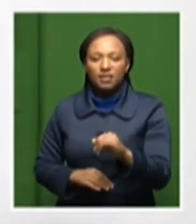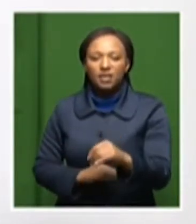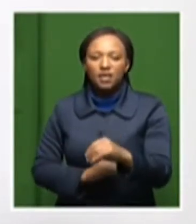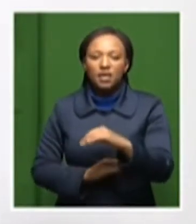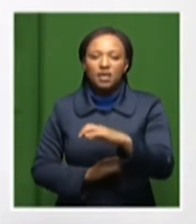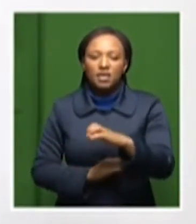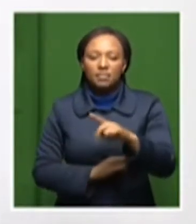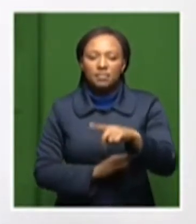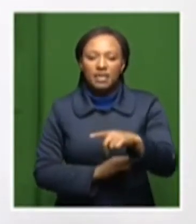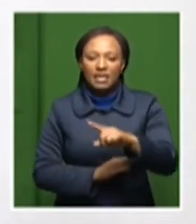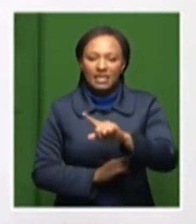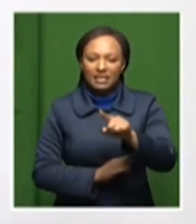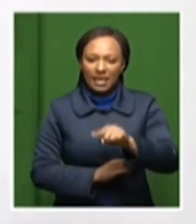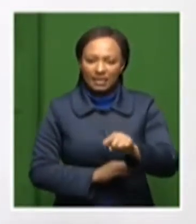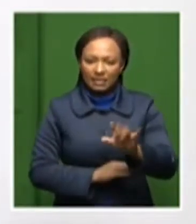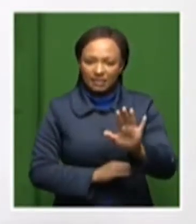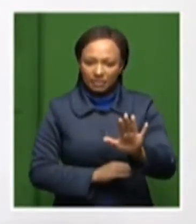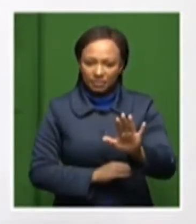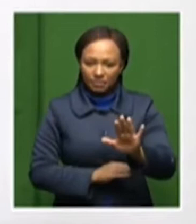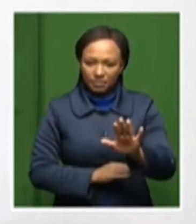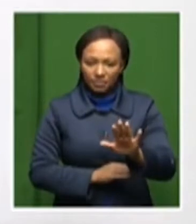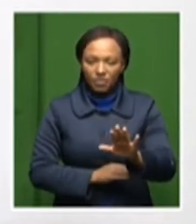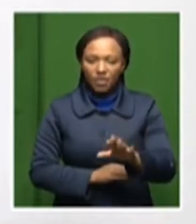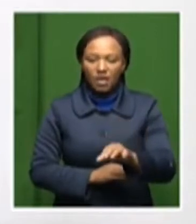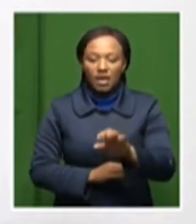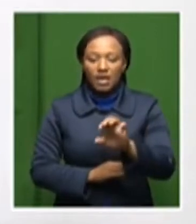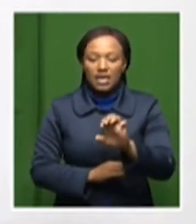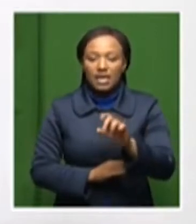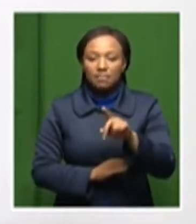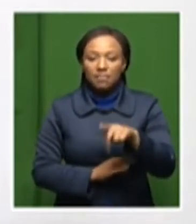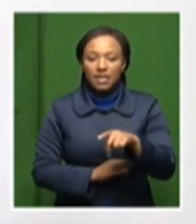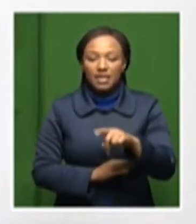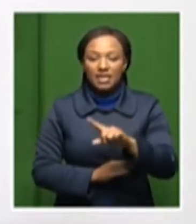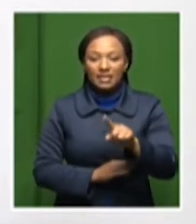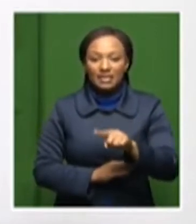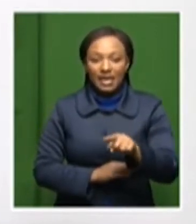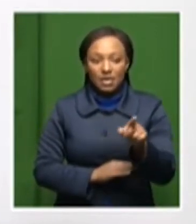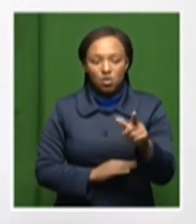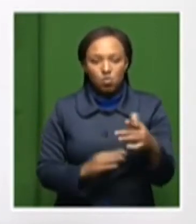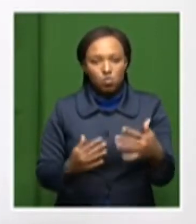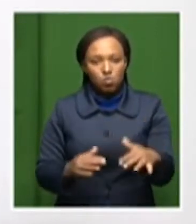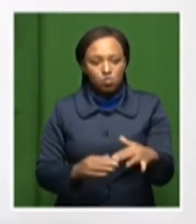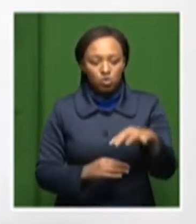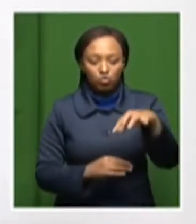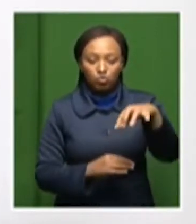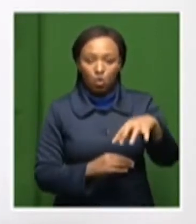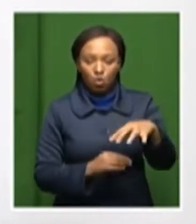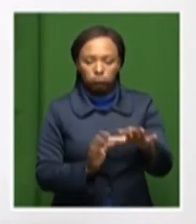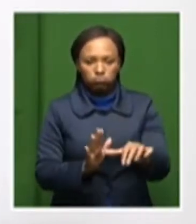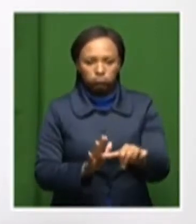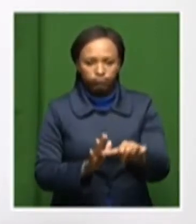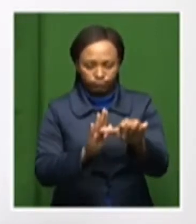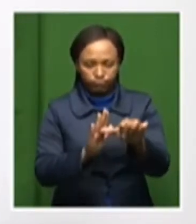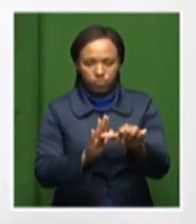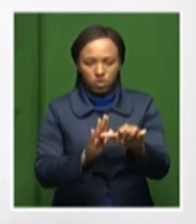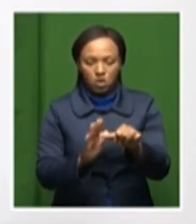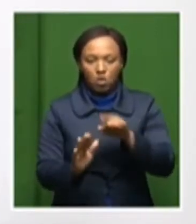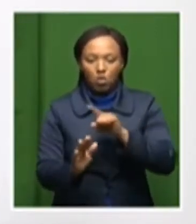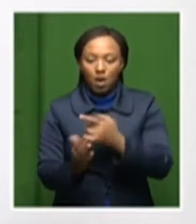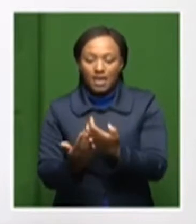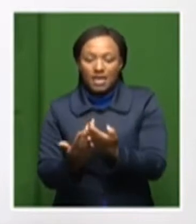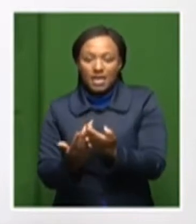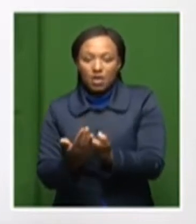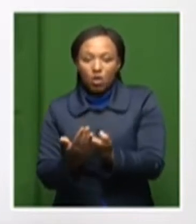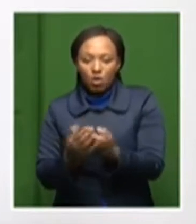EPZs are a very important addition to the economic activity in our country. They're job creators,